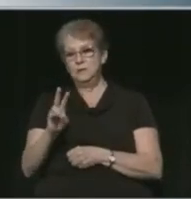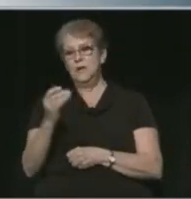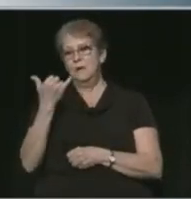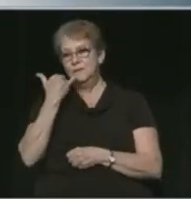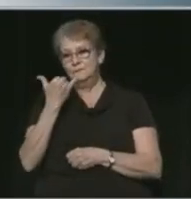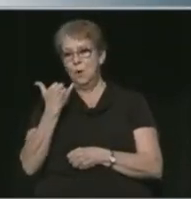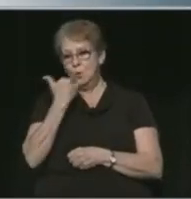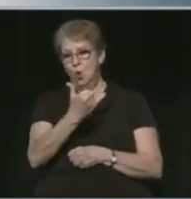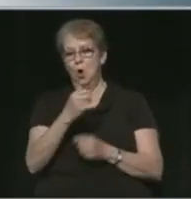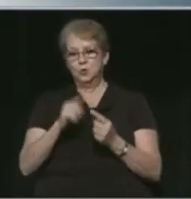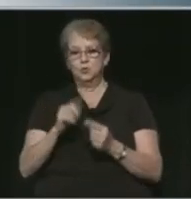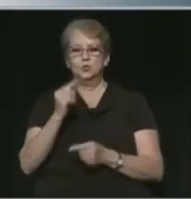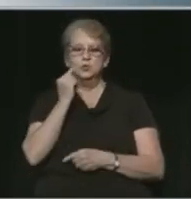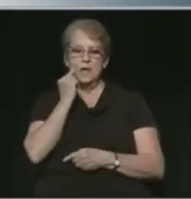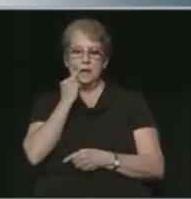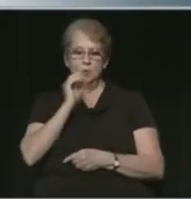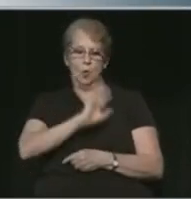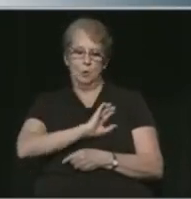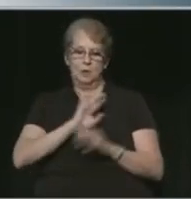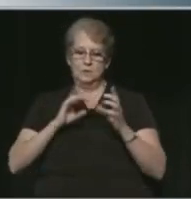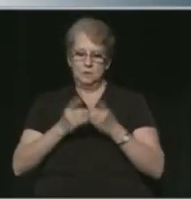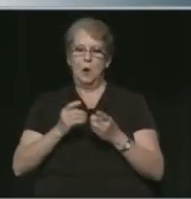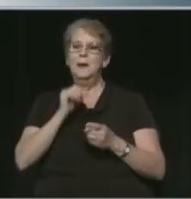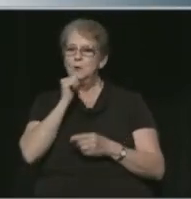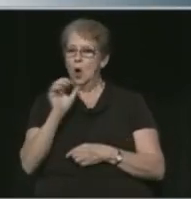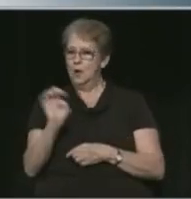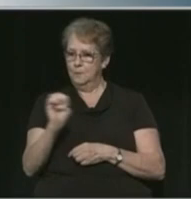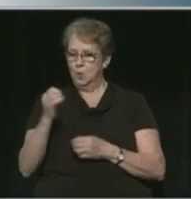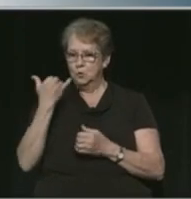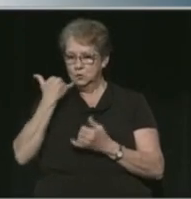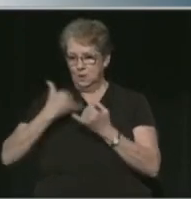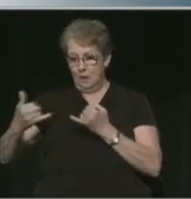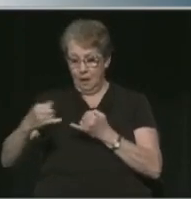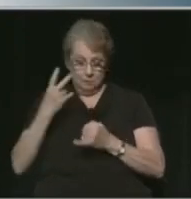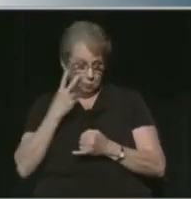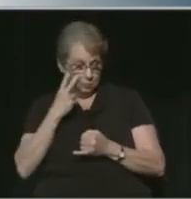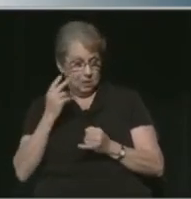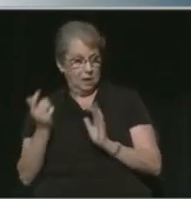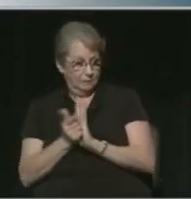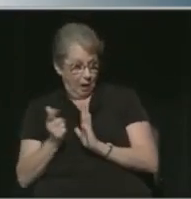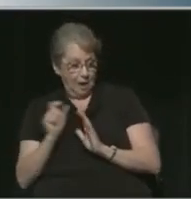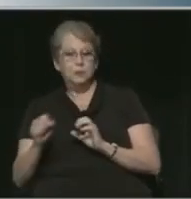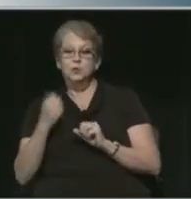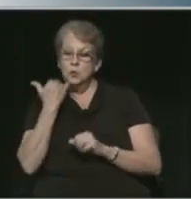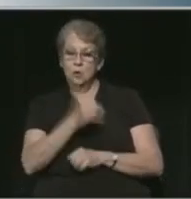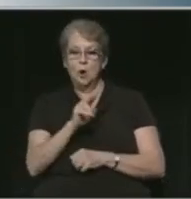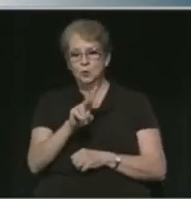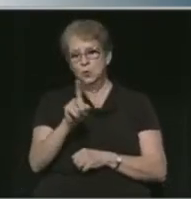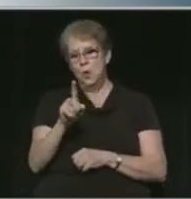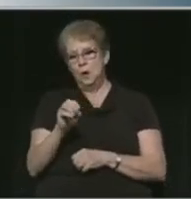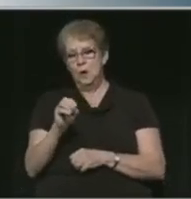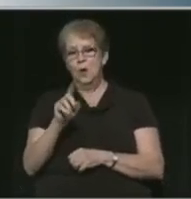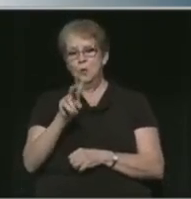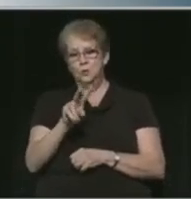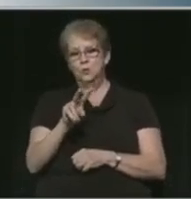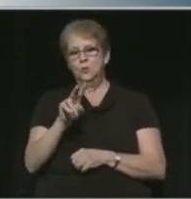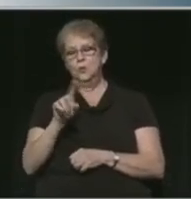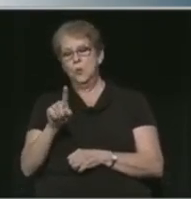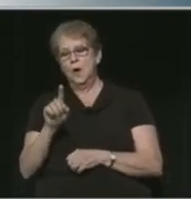phone calls to the San Antonio Police Department's non-emergency line. If you see a violation, you can call 210-207